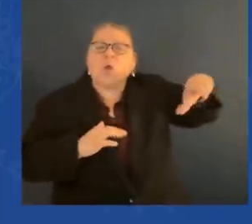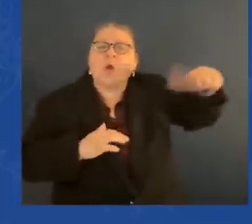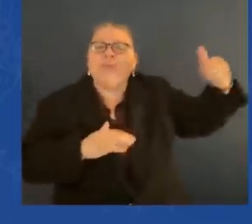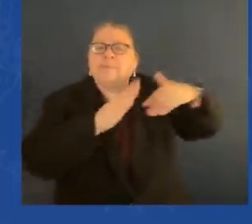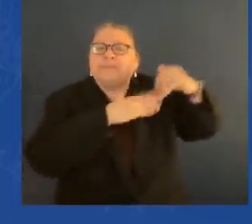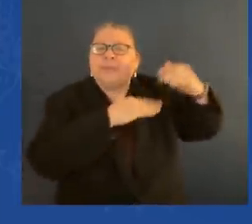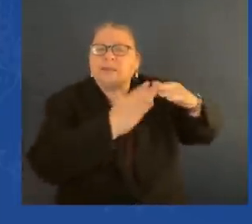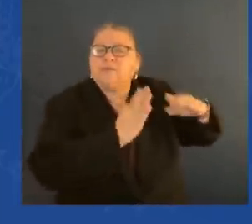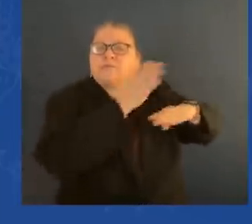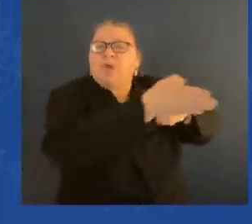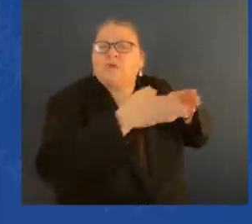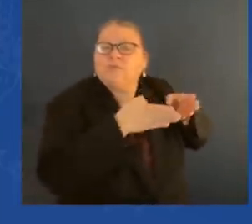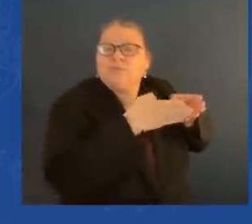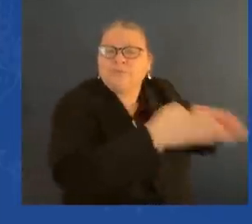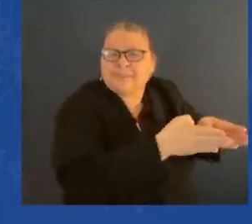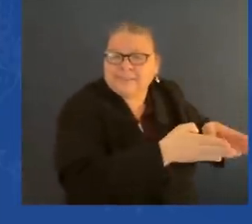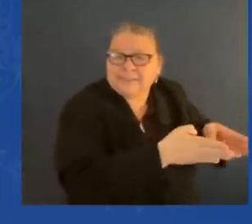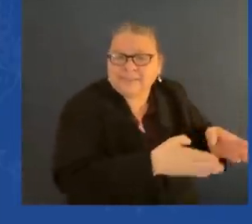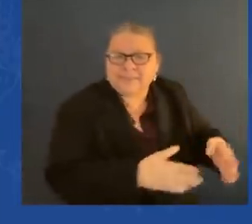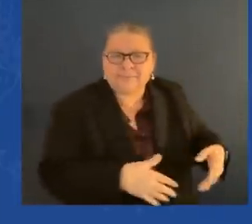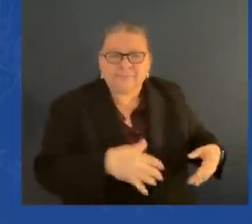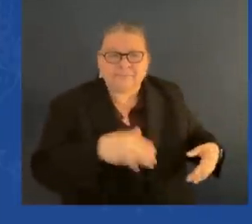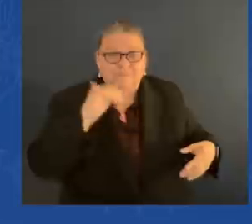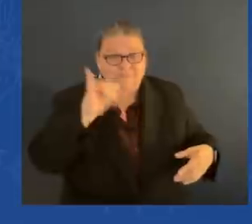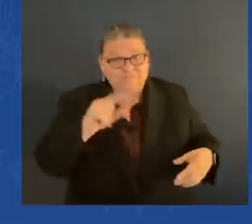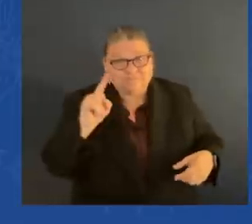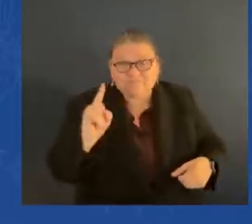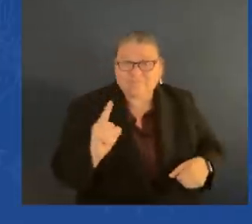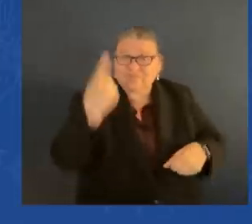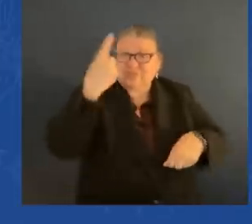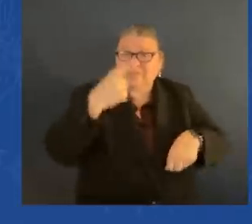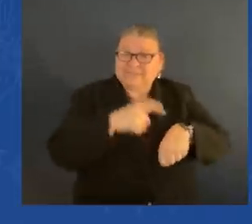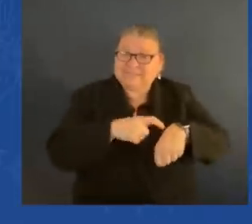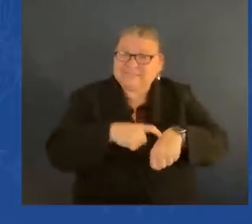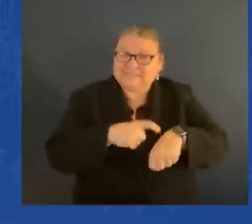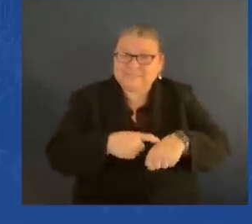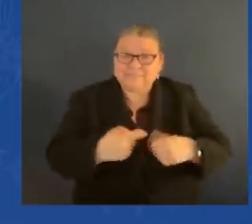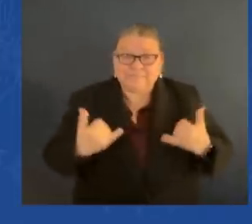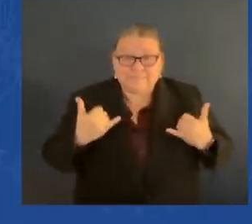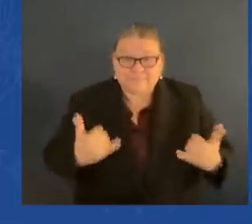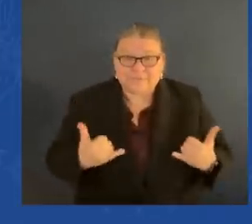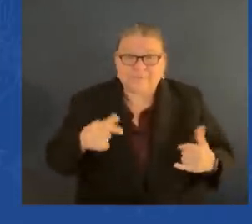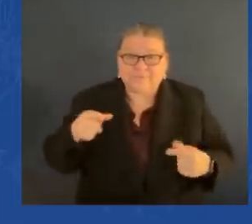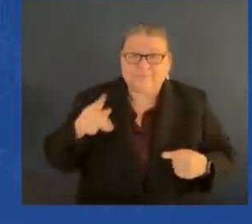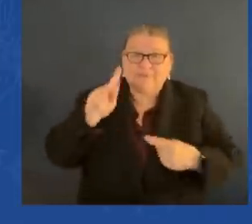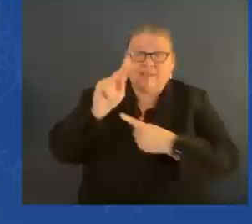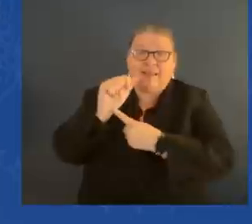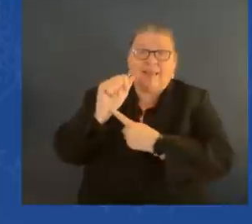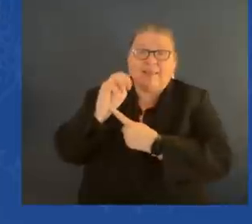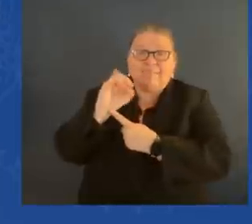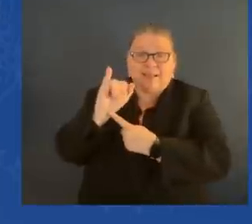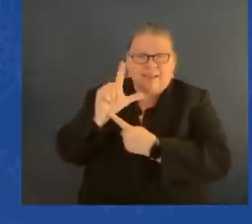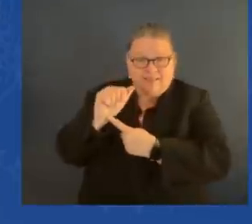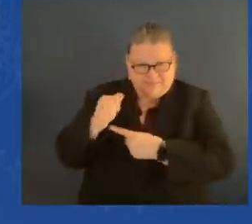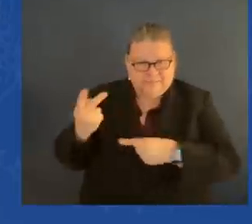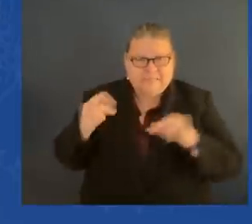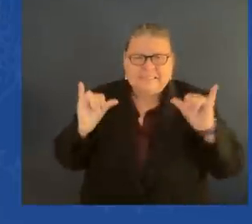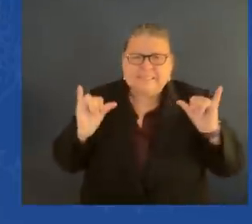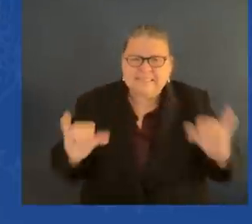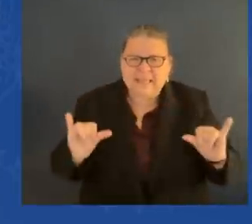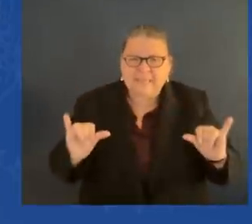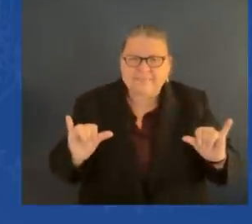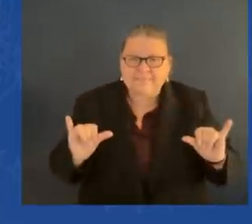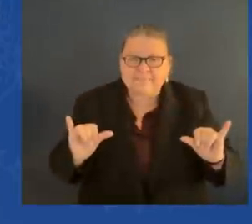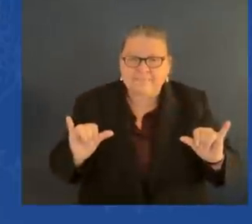and what Kamala and I are doing today. And she sends her regards to the whole family. She called me before I got on the plane.